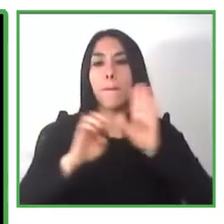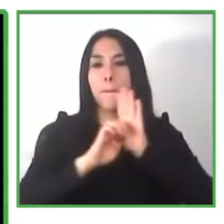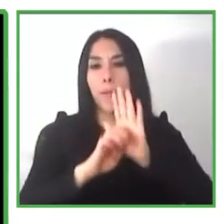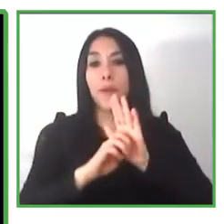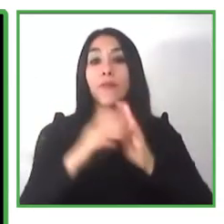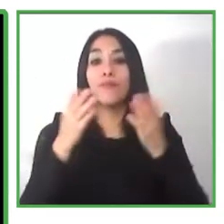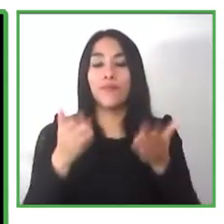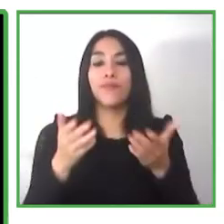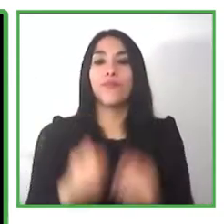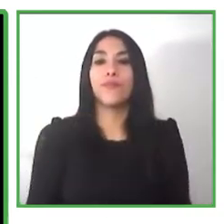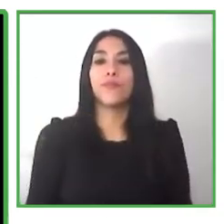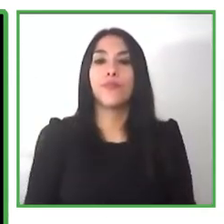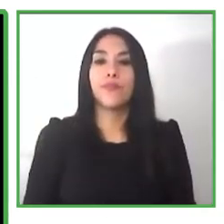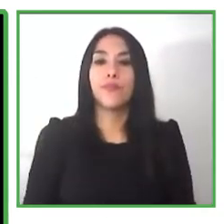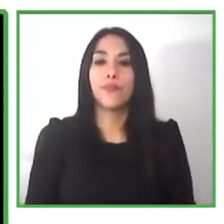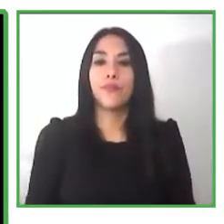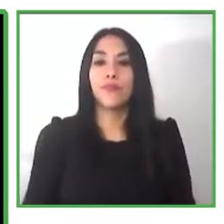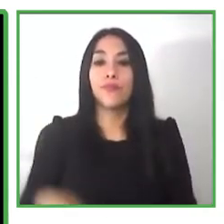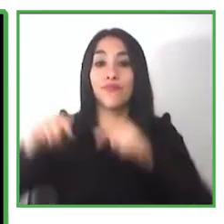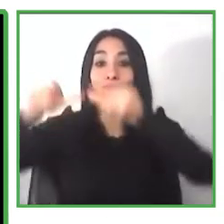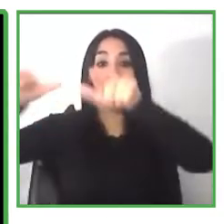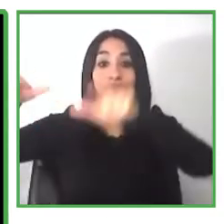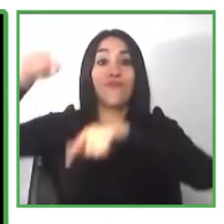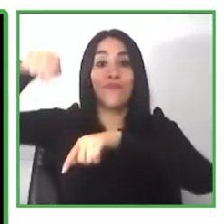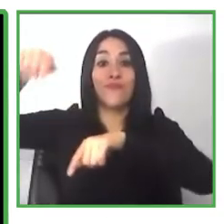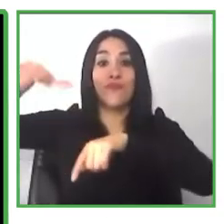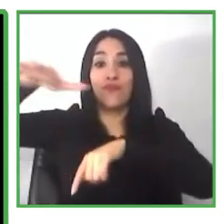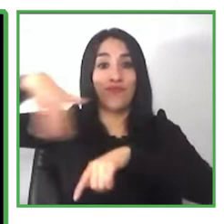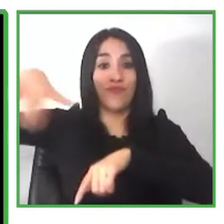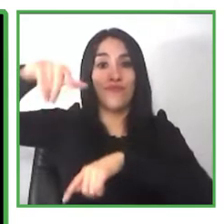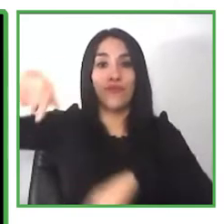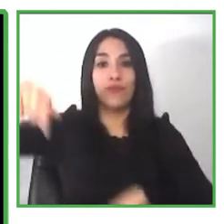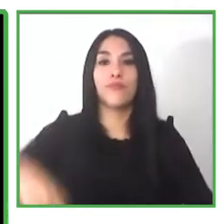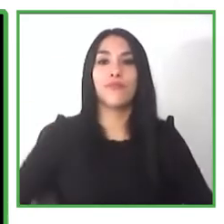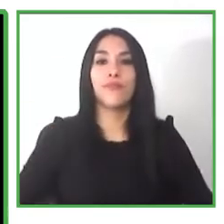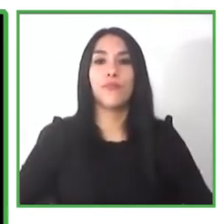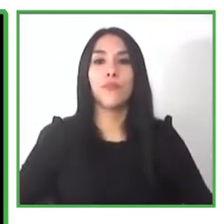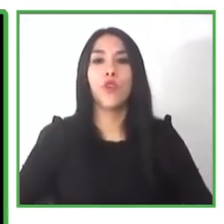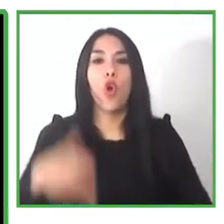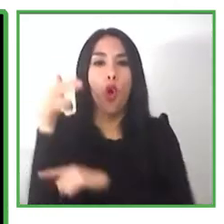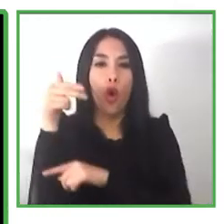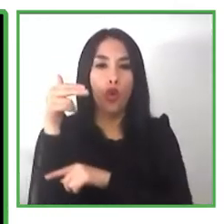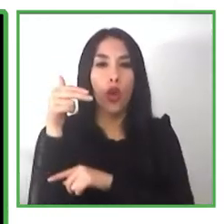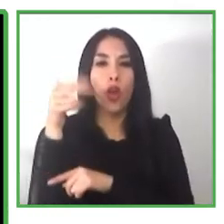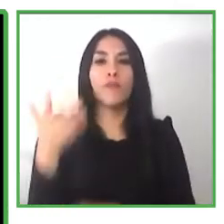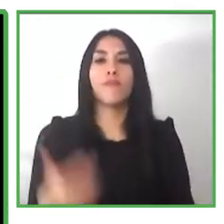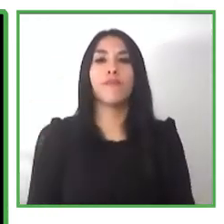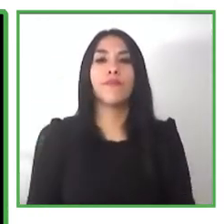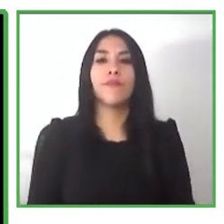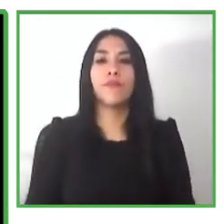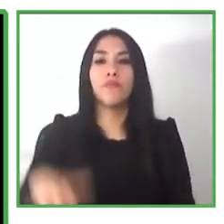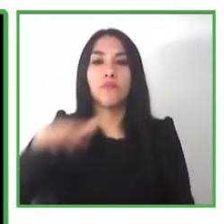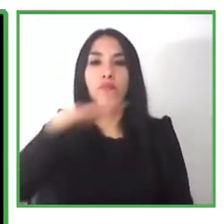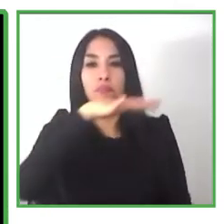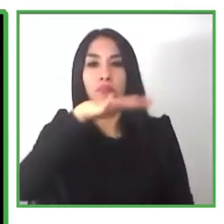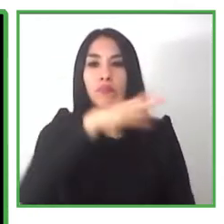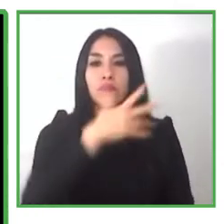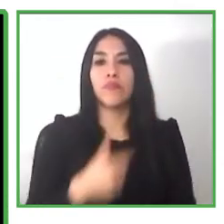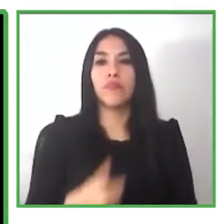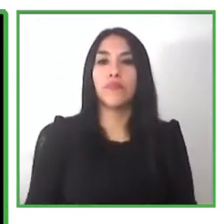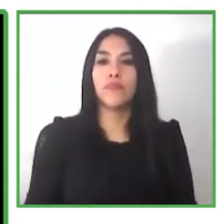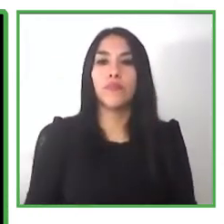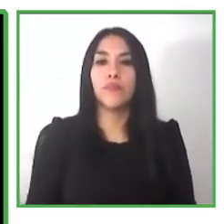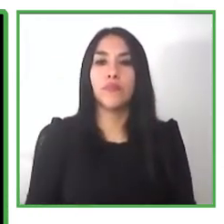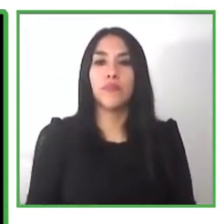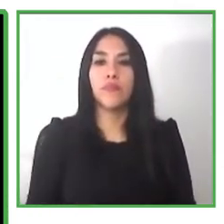different business associations we also get involved in events and festivals to get our project known out there and to